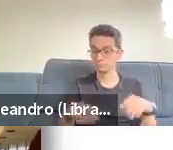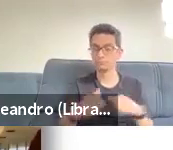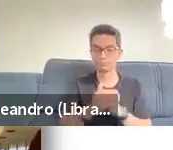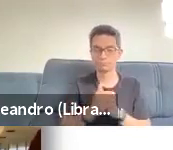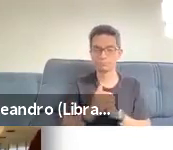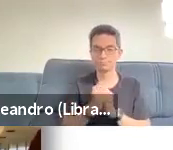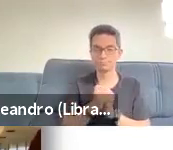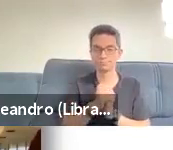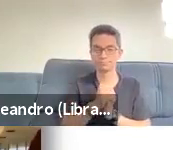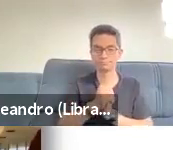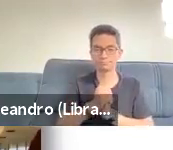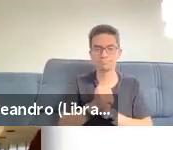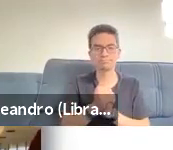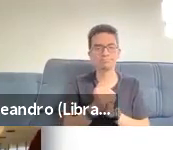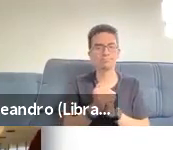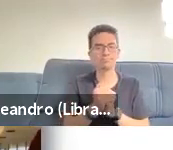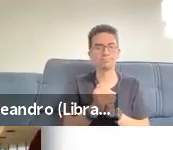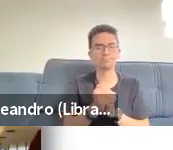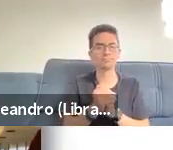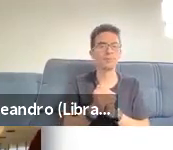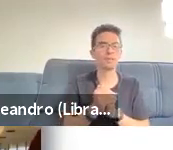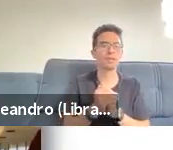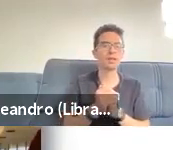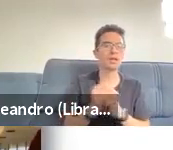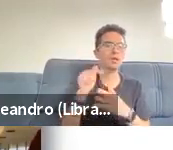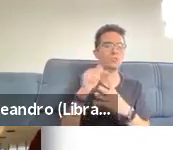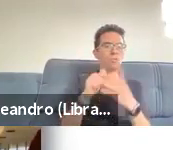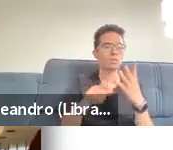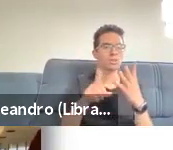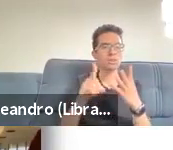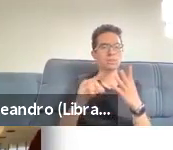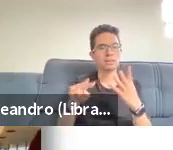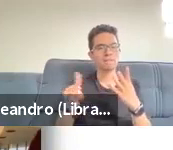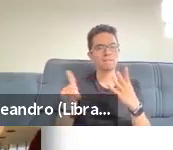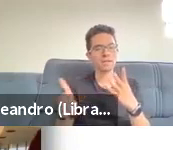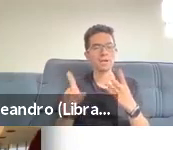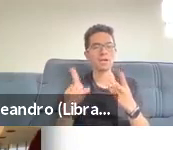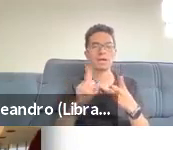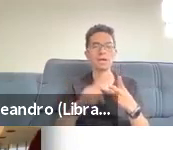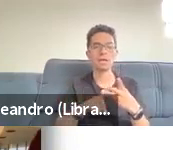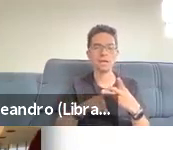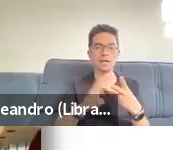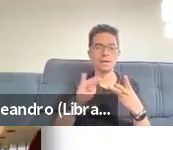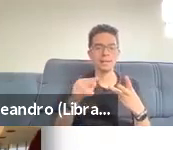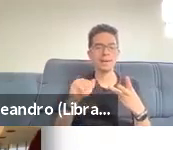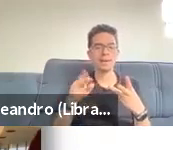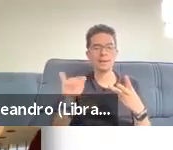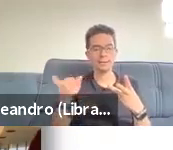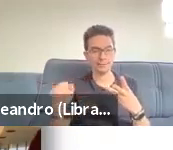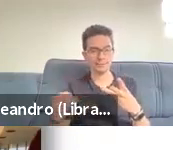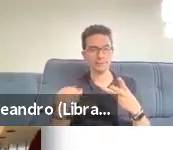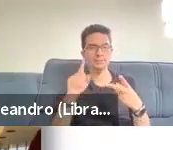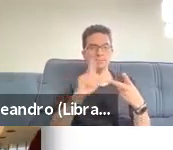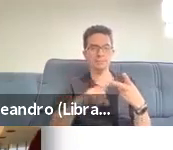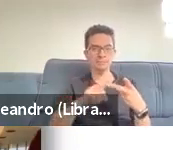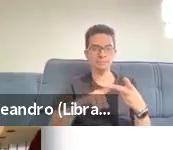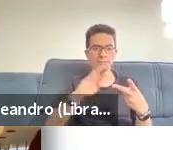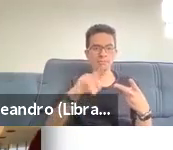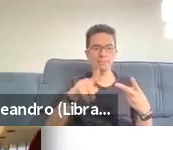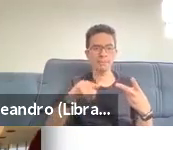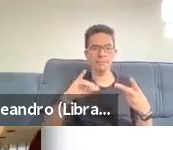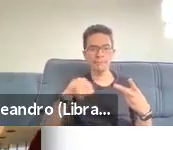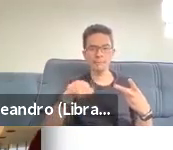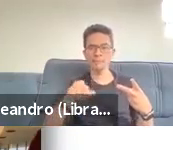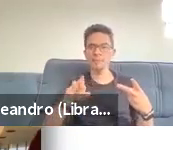Iris, and two each with Chip, Gesture and Jesse. The data analysis then involved transcribing all these